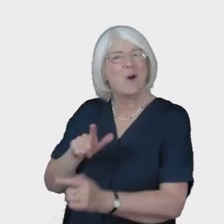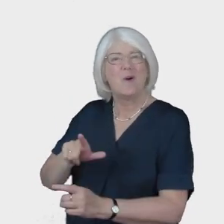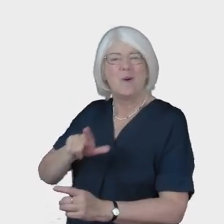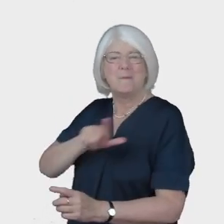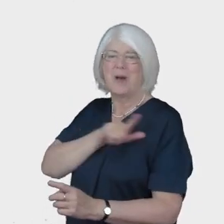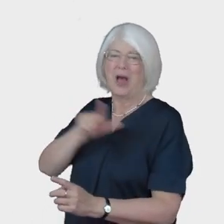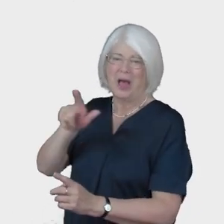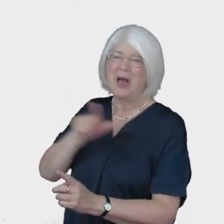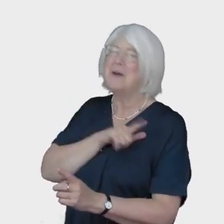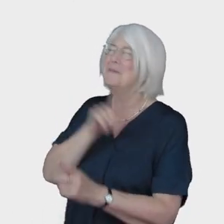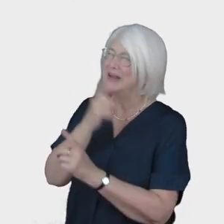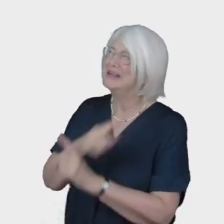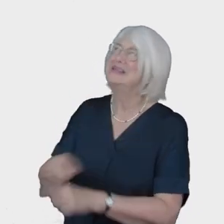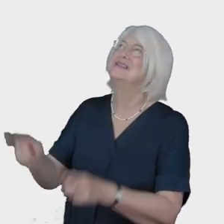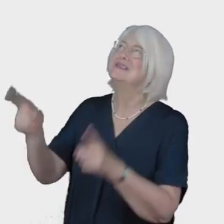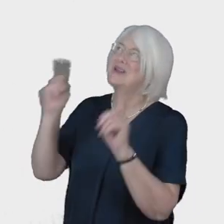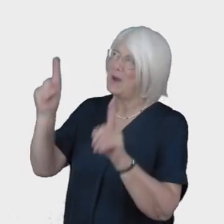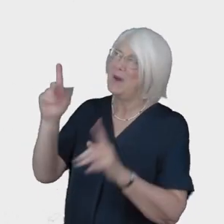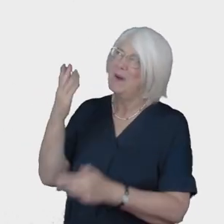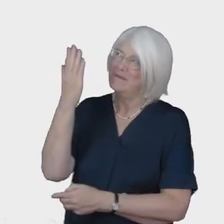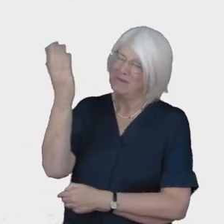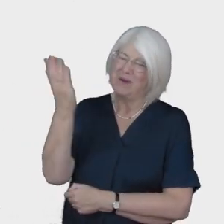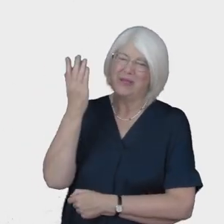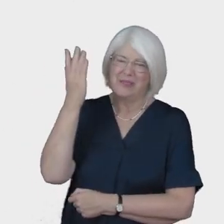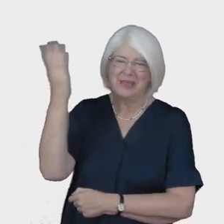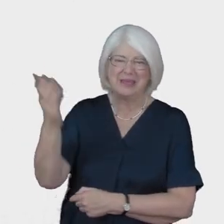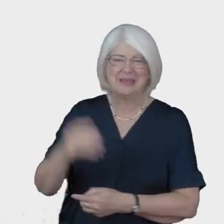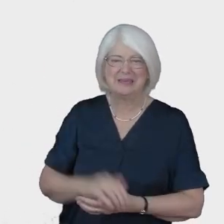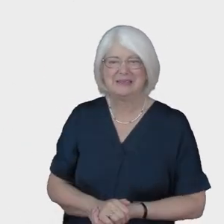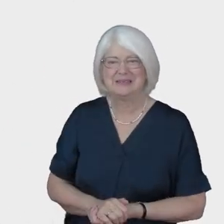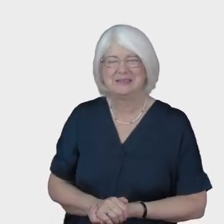purpose, Lord, for me